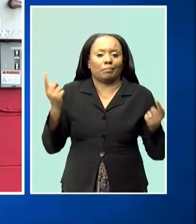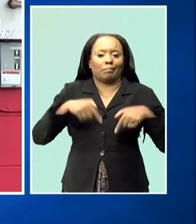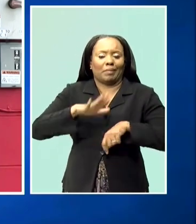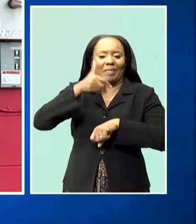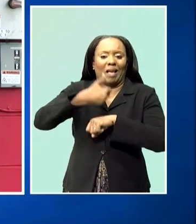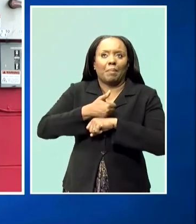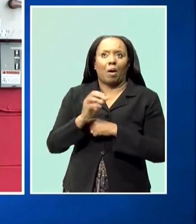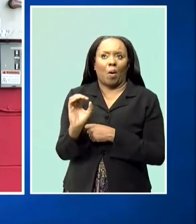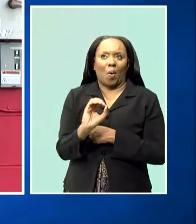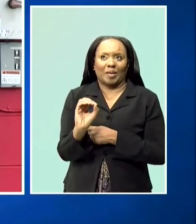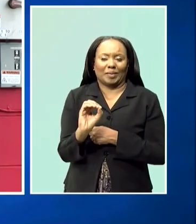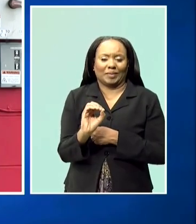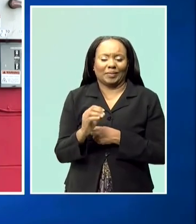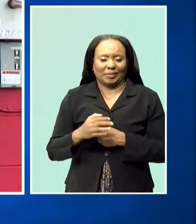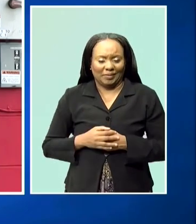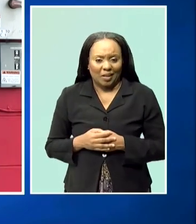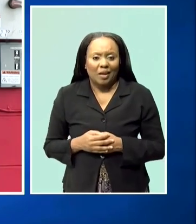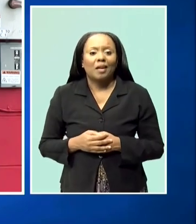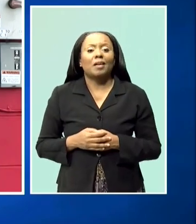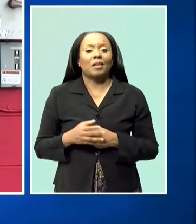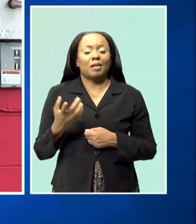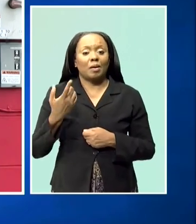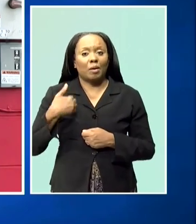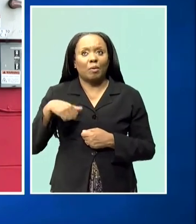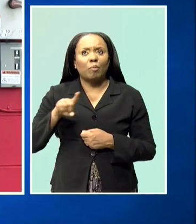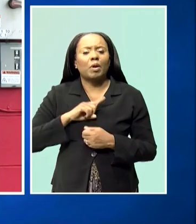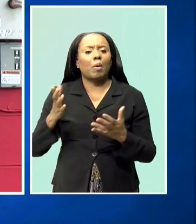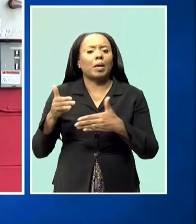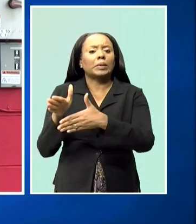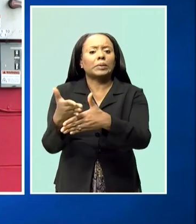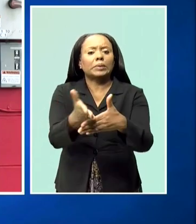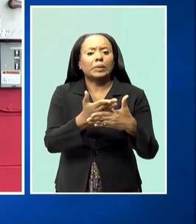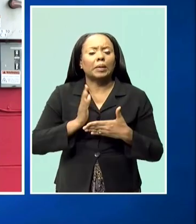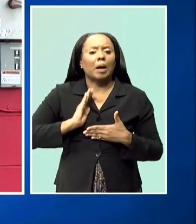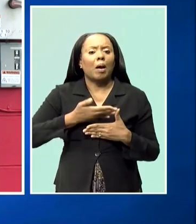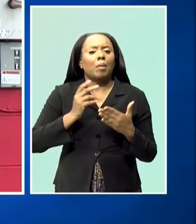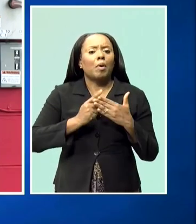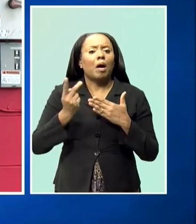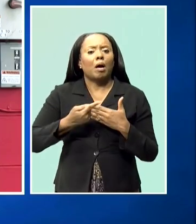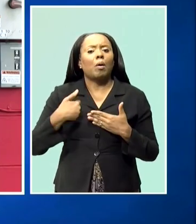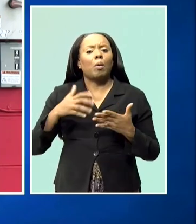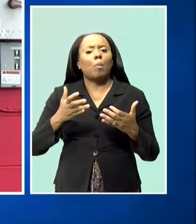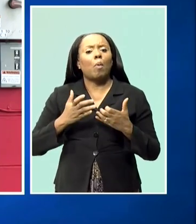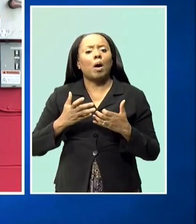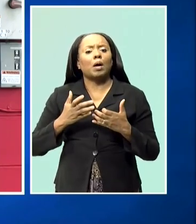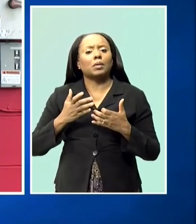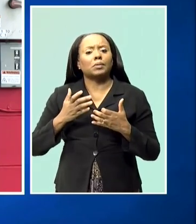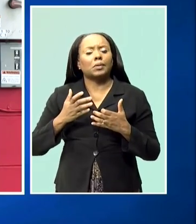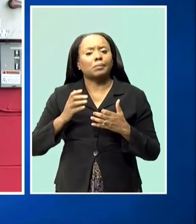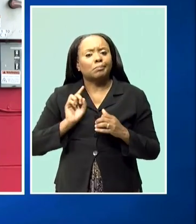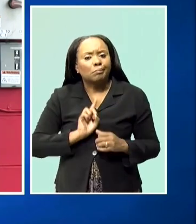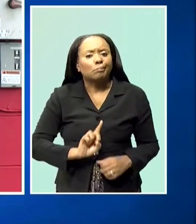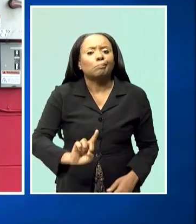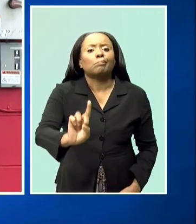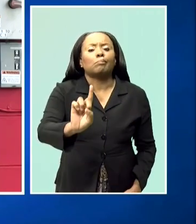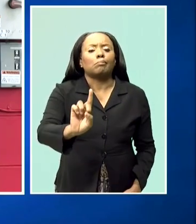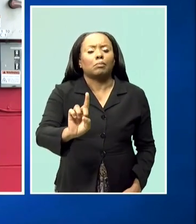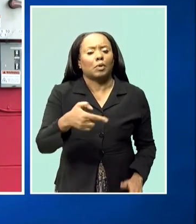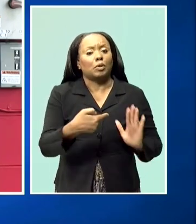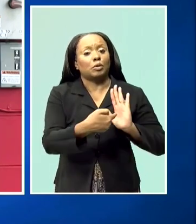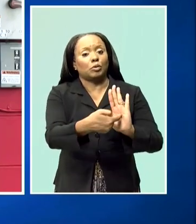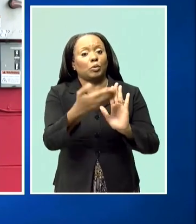with the intention of sharing our programs and services, answering questions